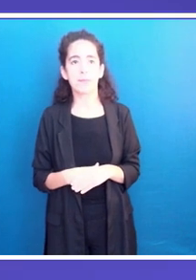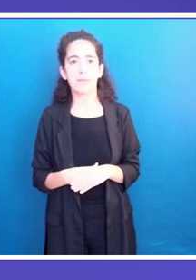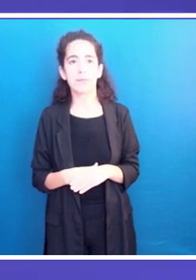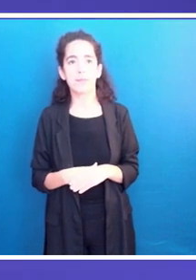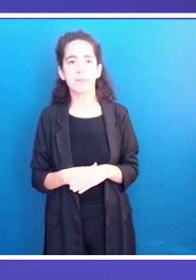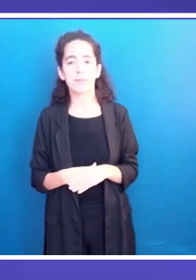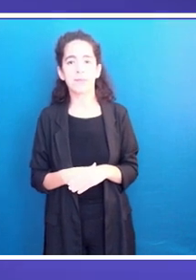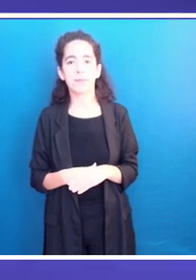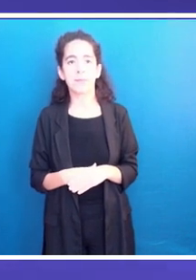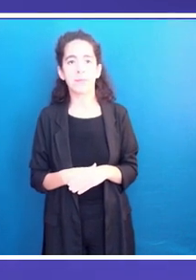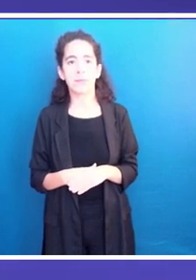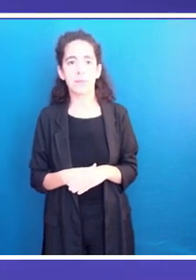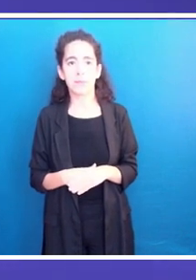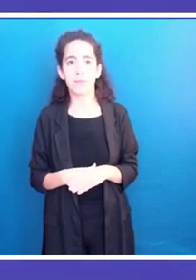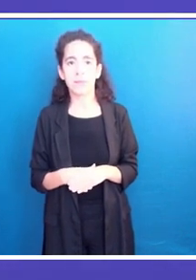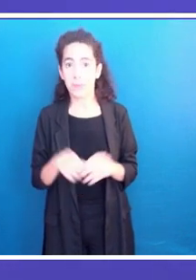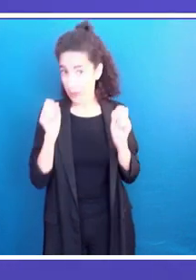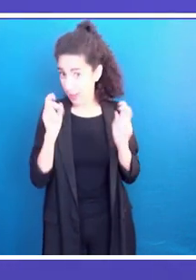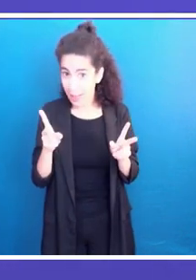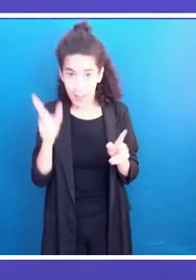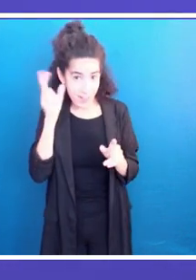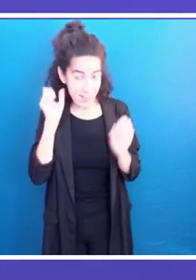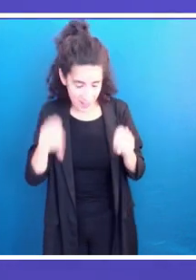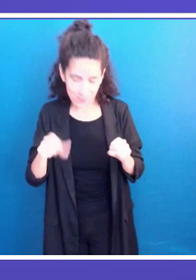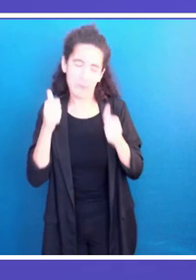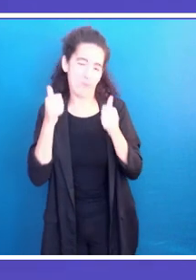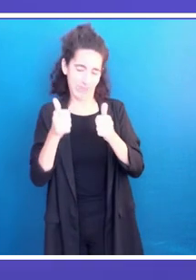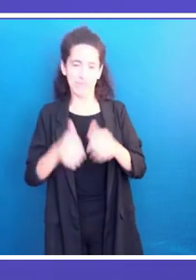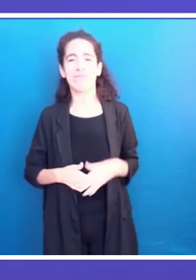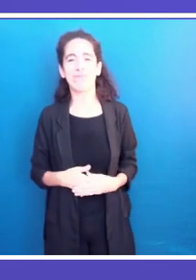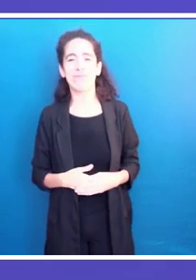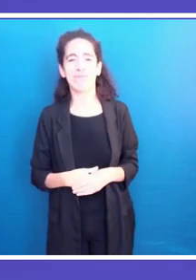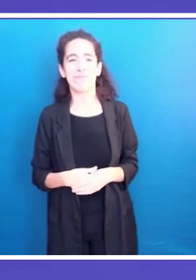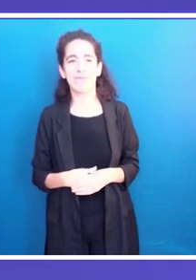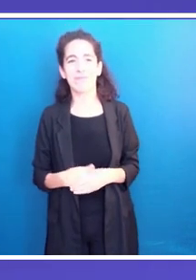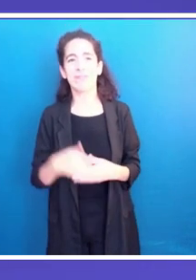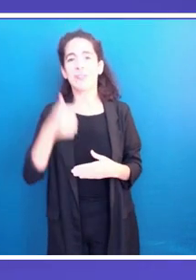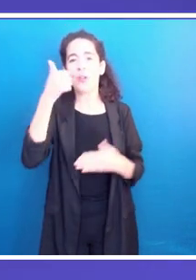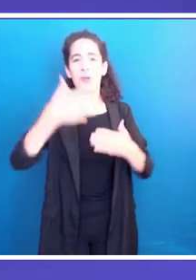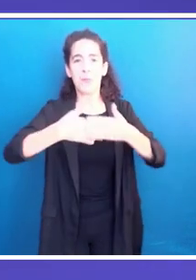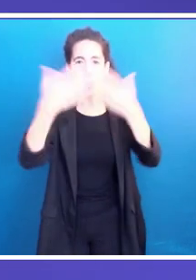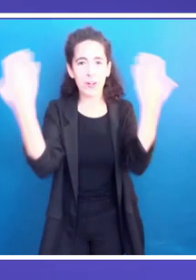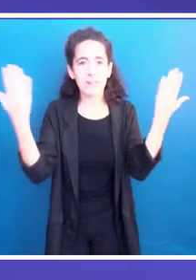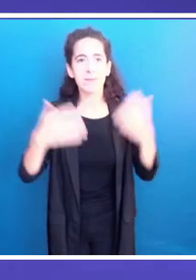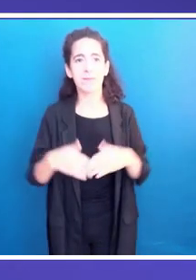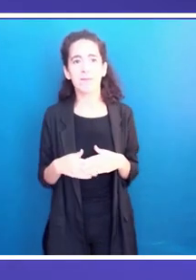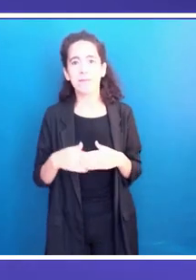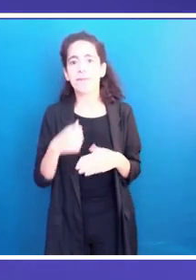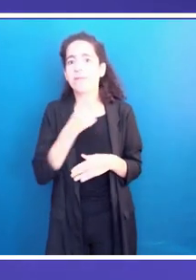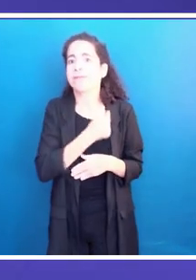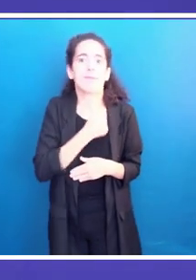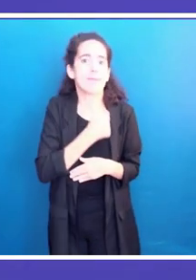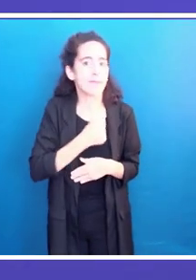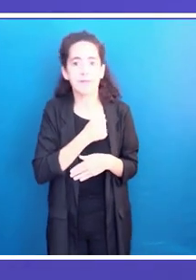everybody. It is a pleasure. I'm in the car because I was visiting a female association that